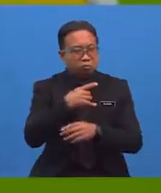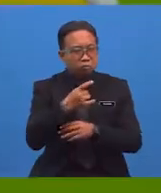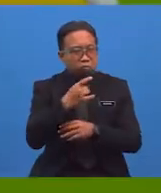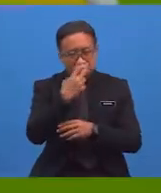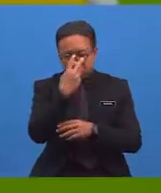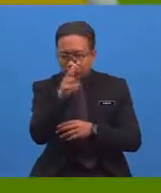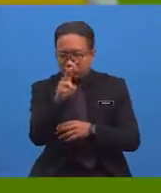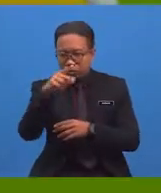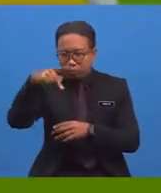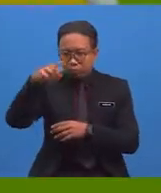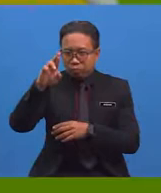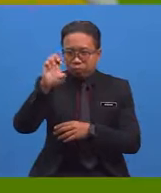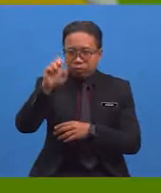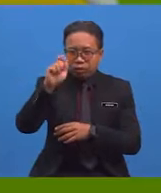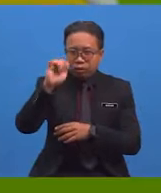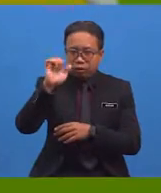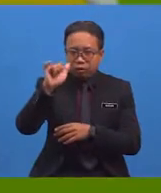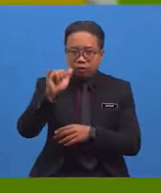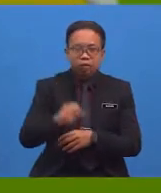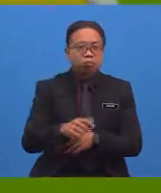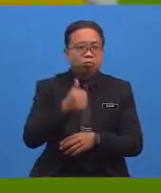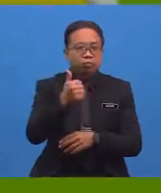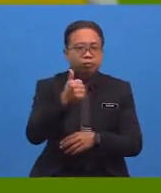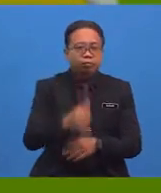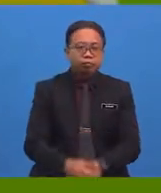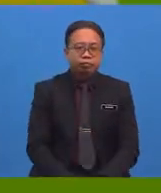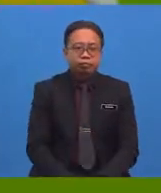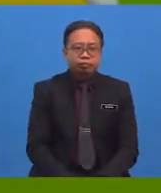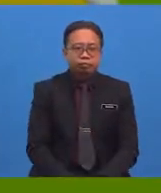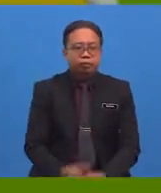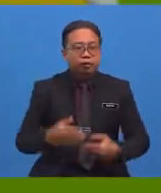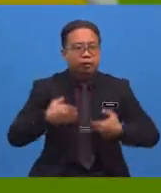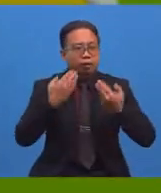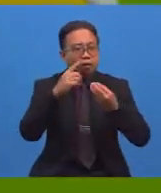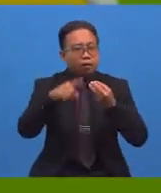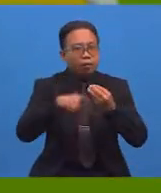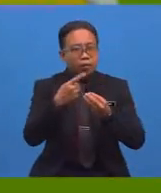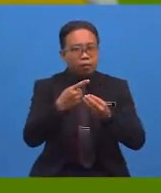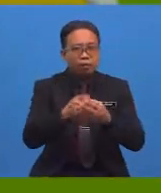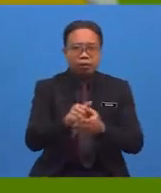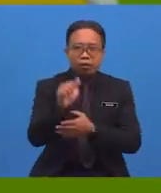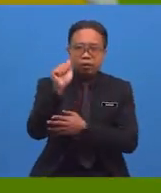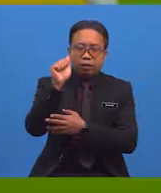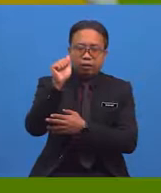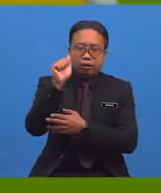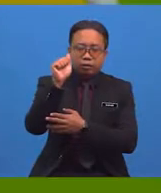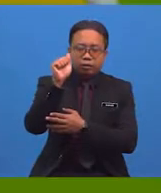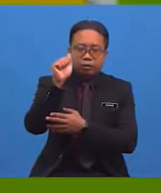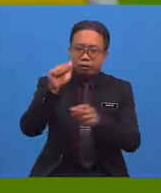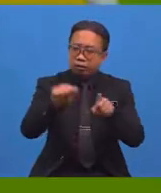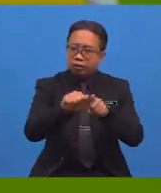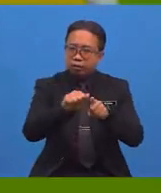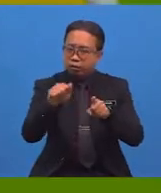Great job, boys and girls. How about the antonym for beautiful?